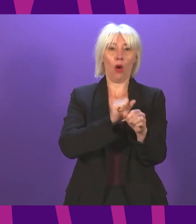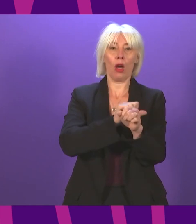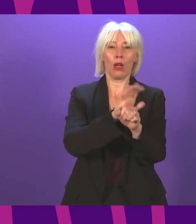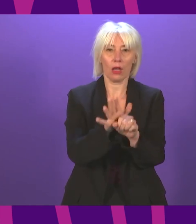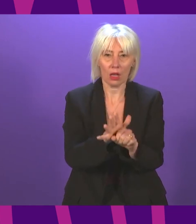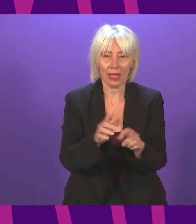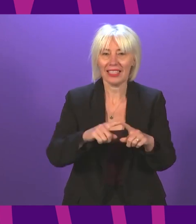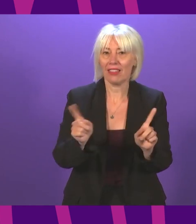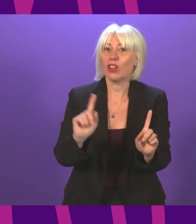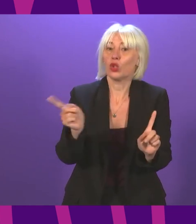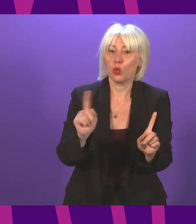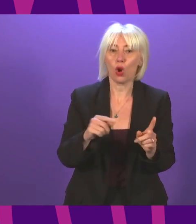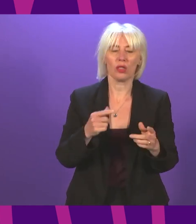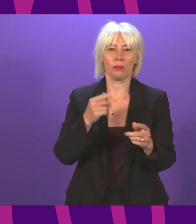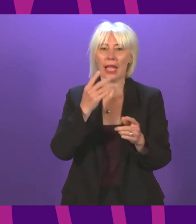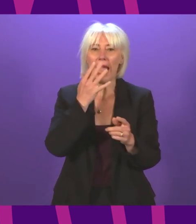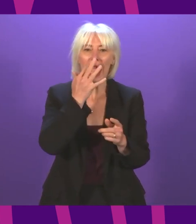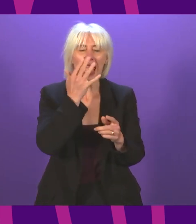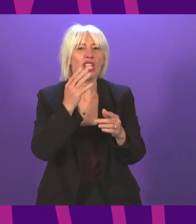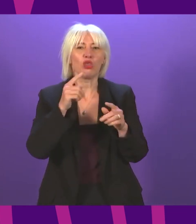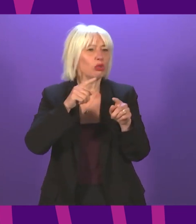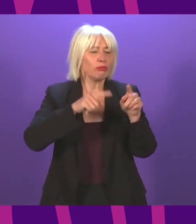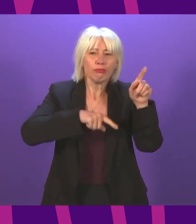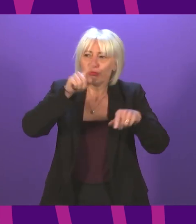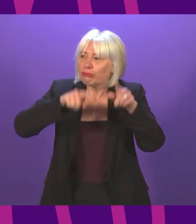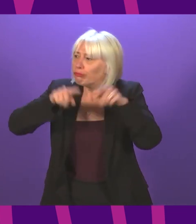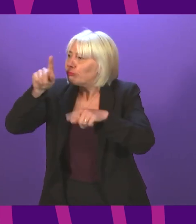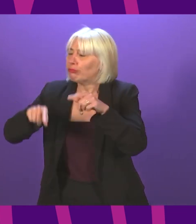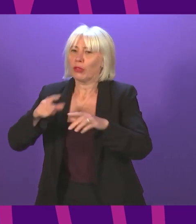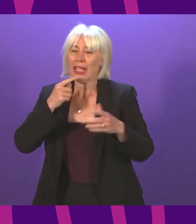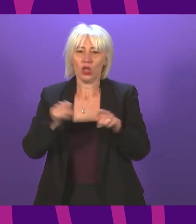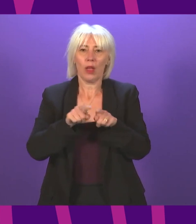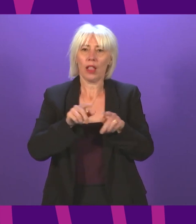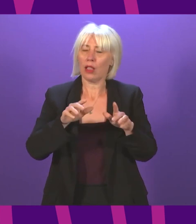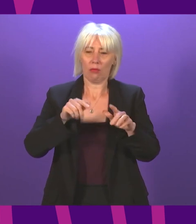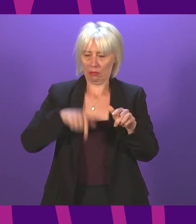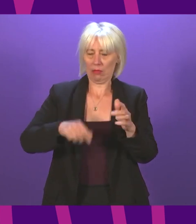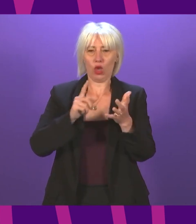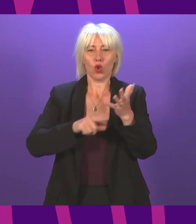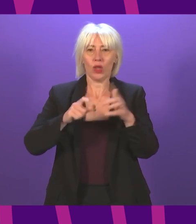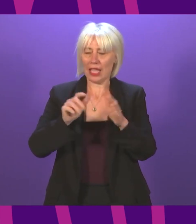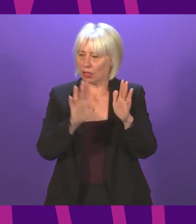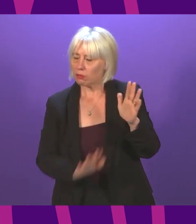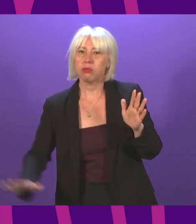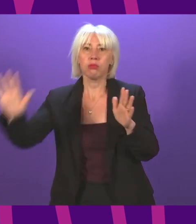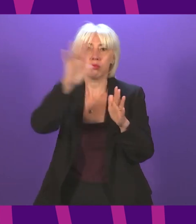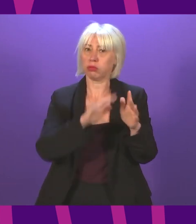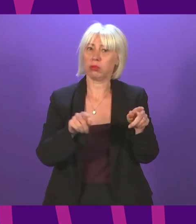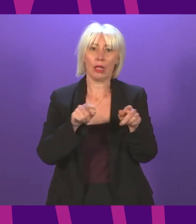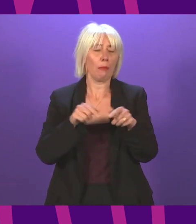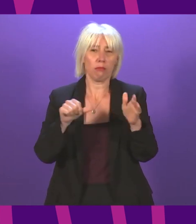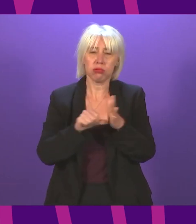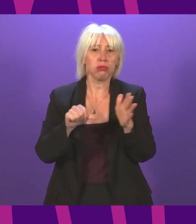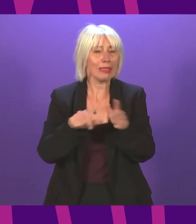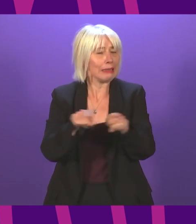difference was the changing demographics of our country. That every single nation across the UK is grappling this. That's